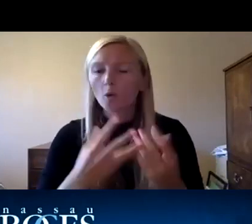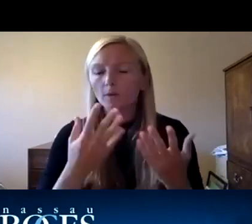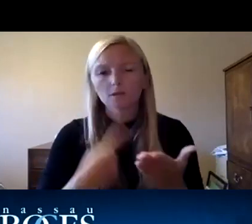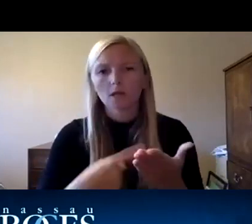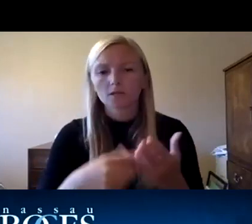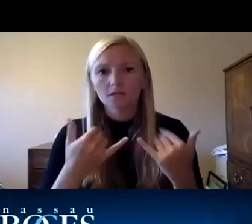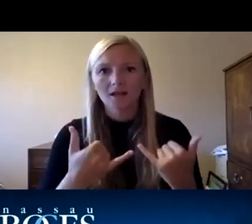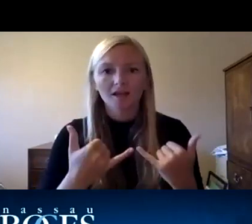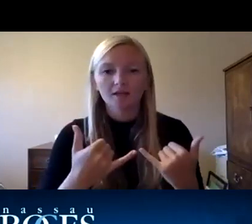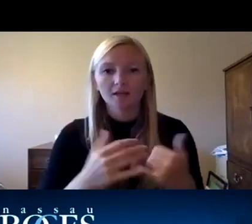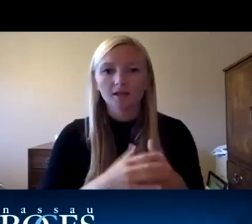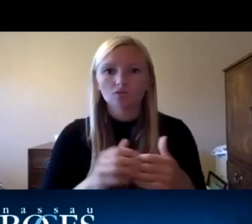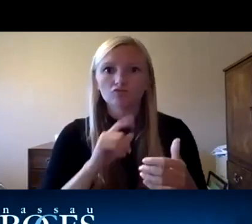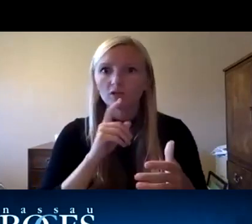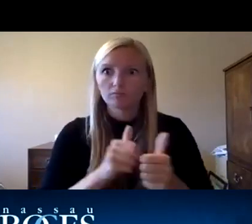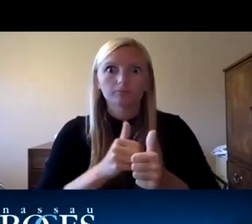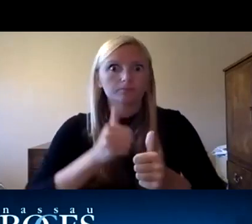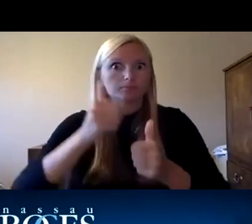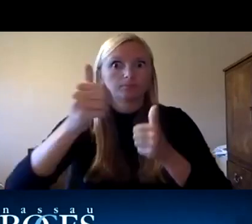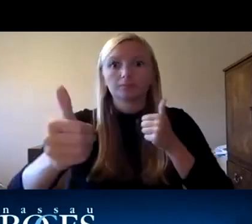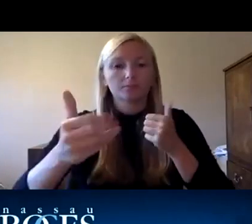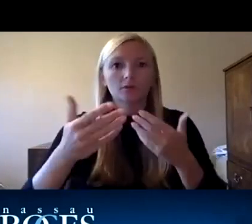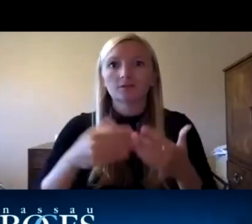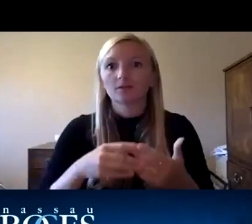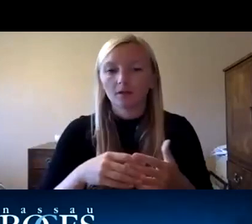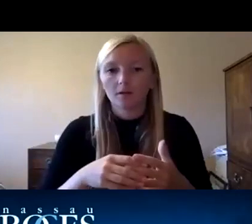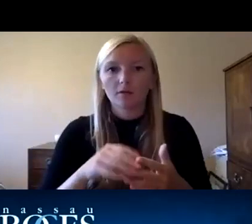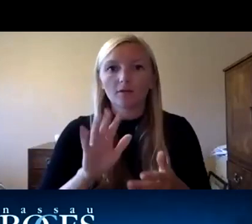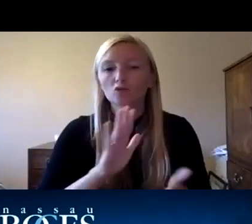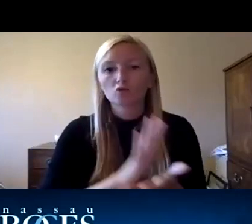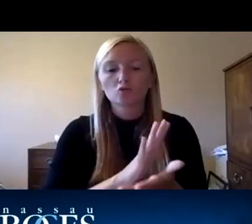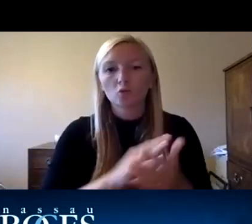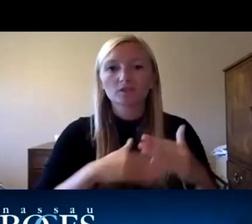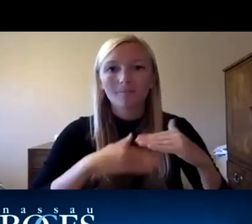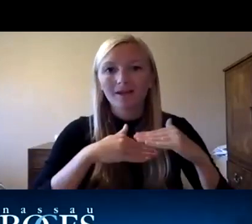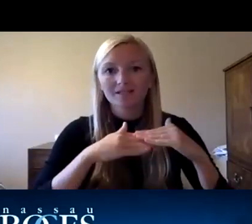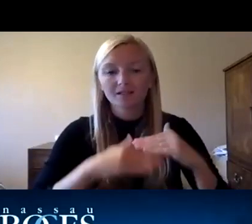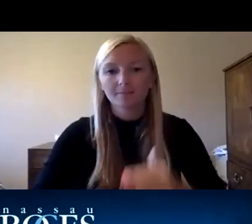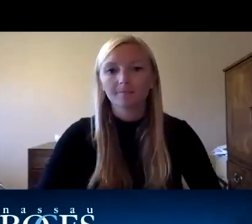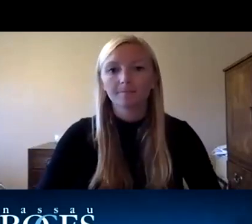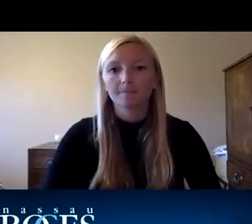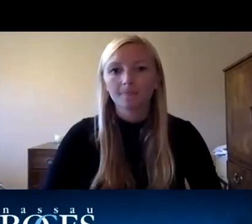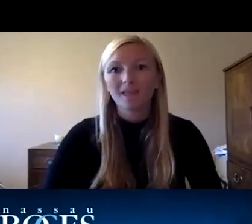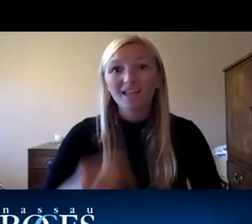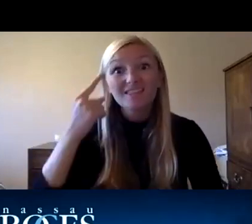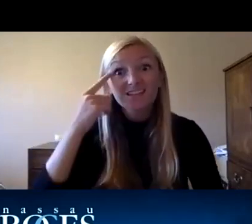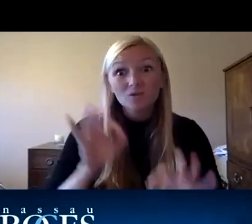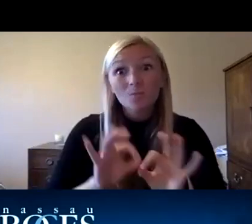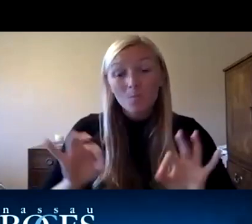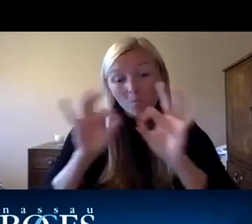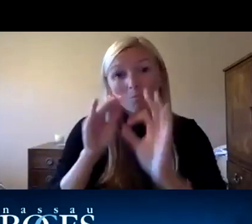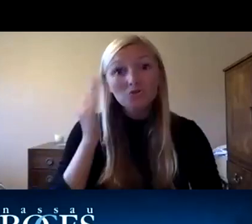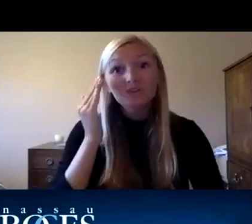really beyond the bounds of what schools are even capable of of touching and i think that that is so critical to acknowledge